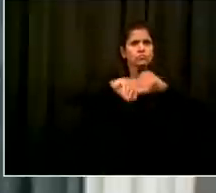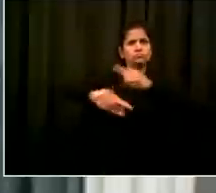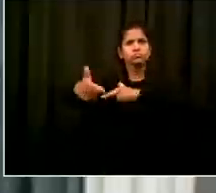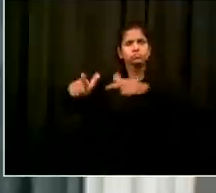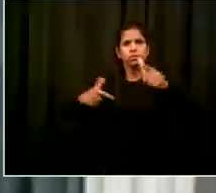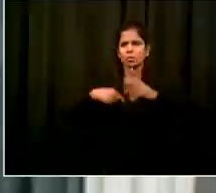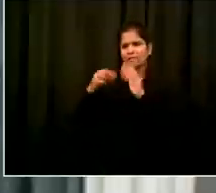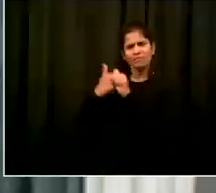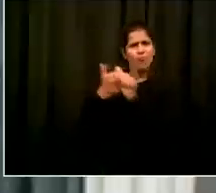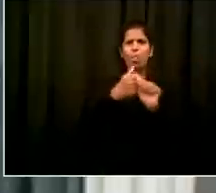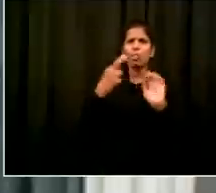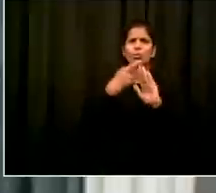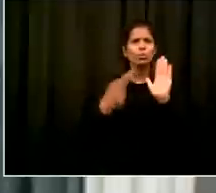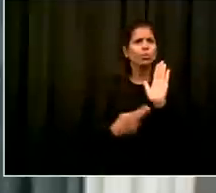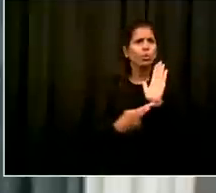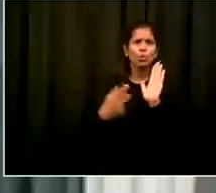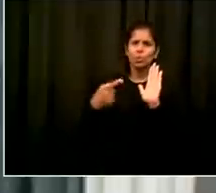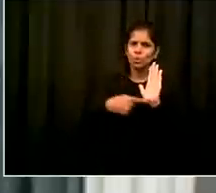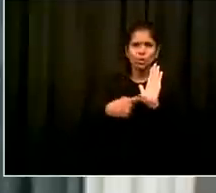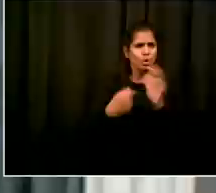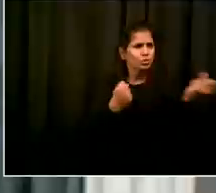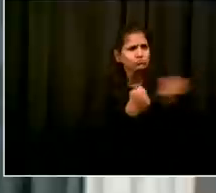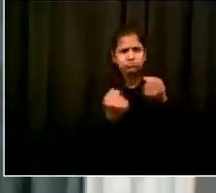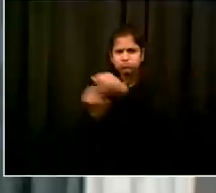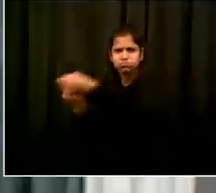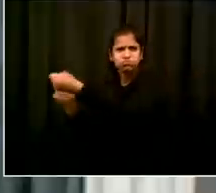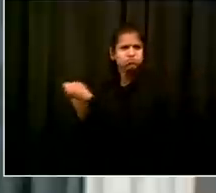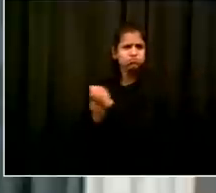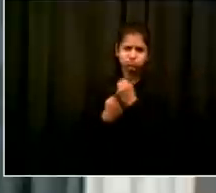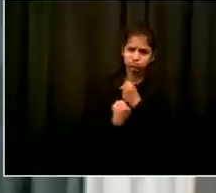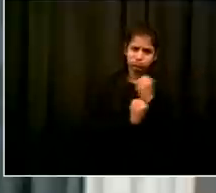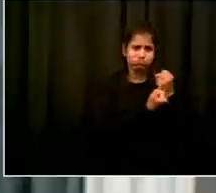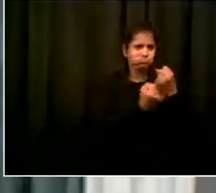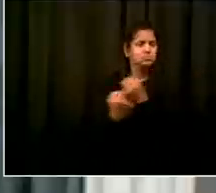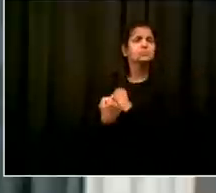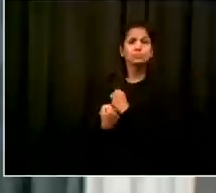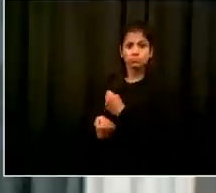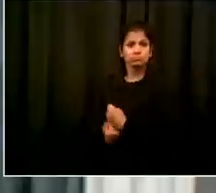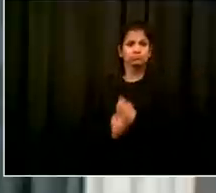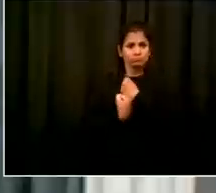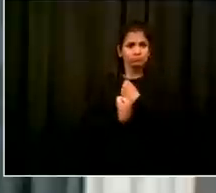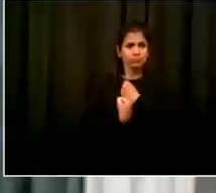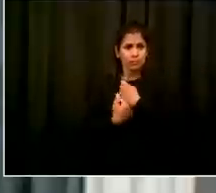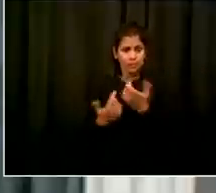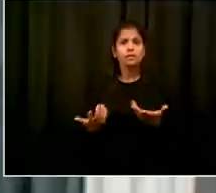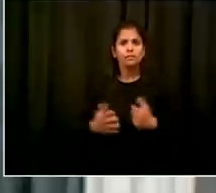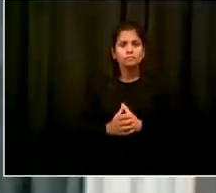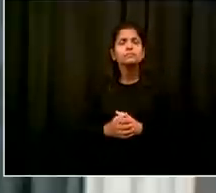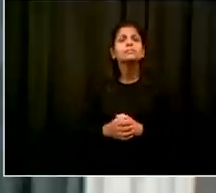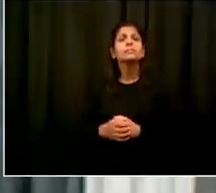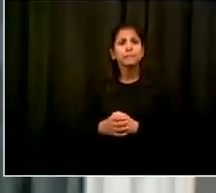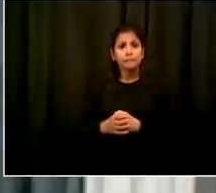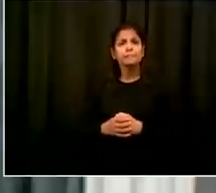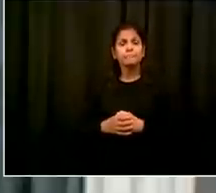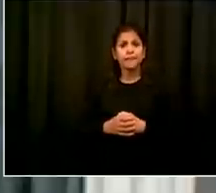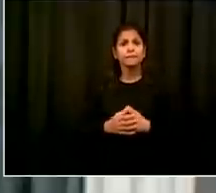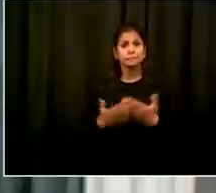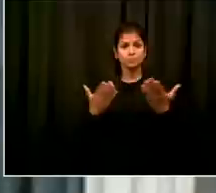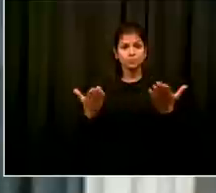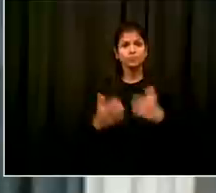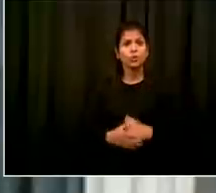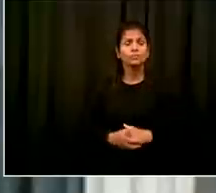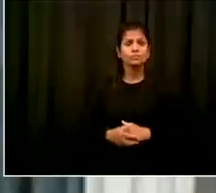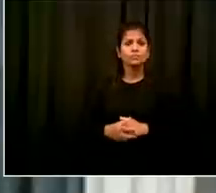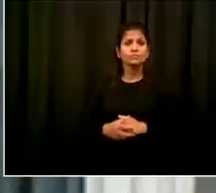ads and interviews with news media but where more COVID cases are seen more outreach and activity